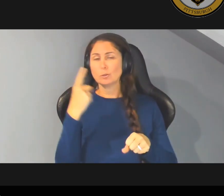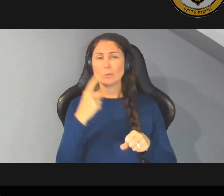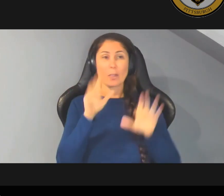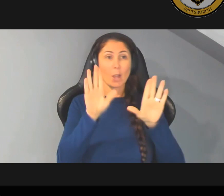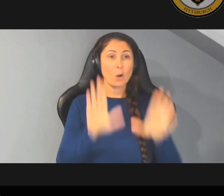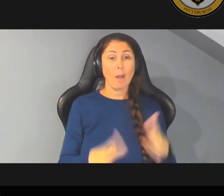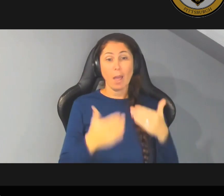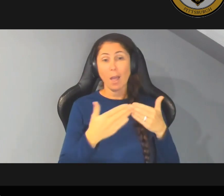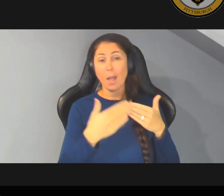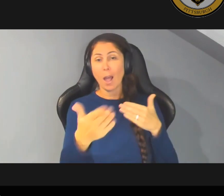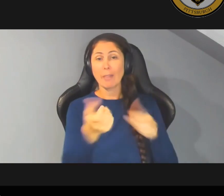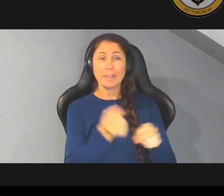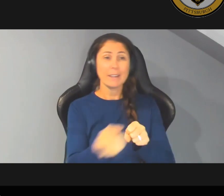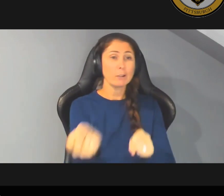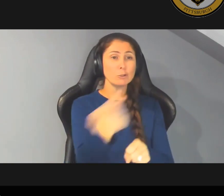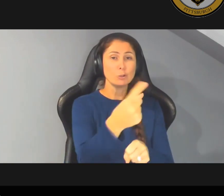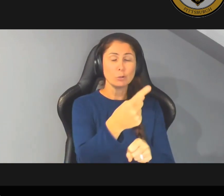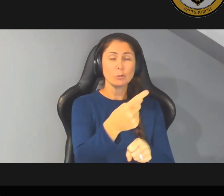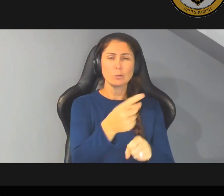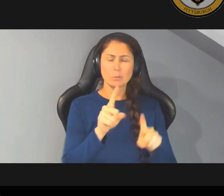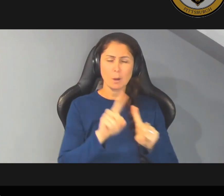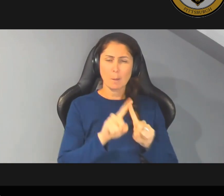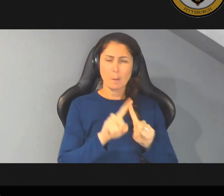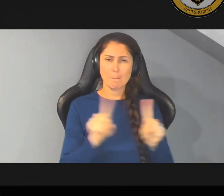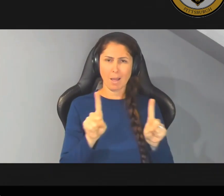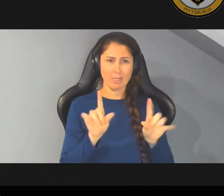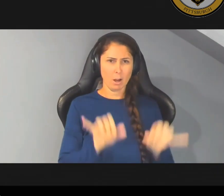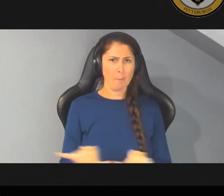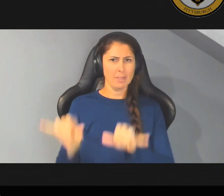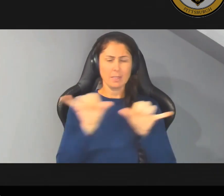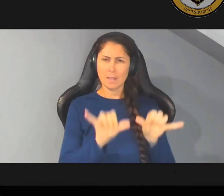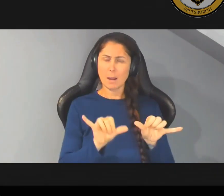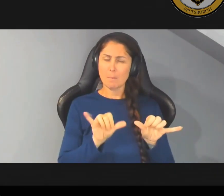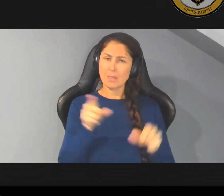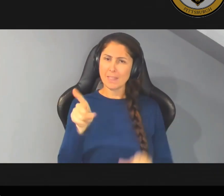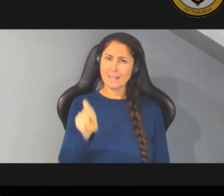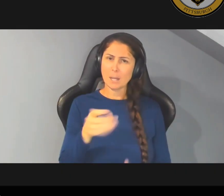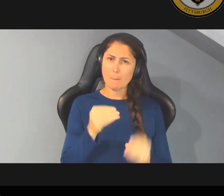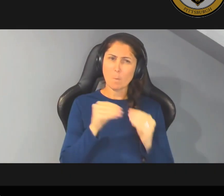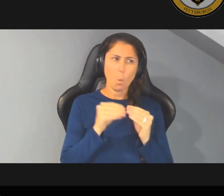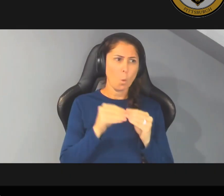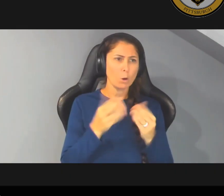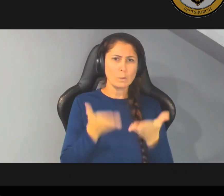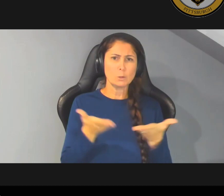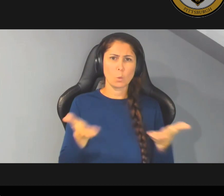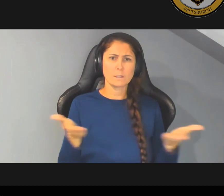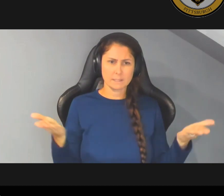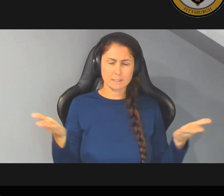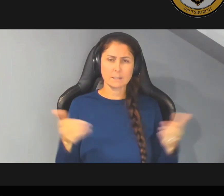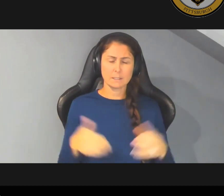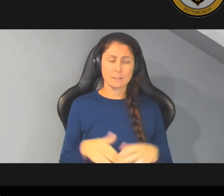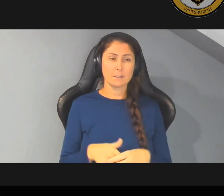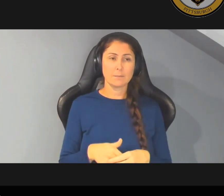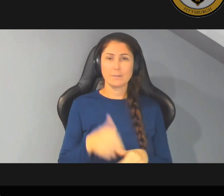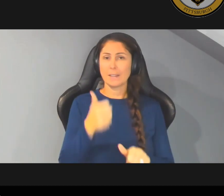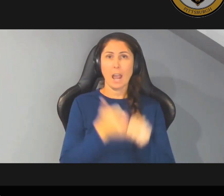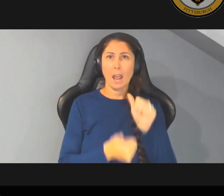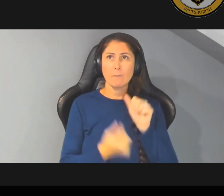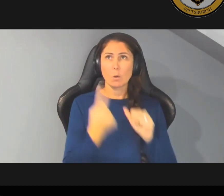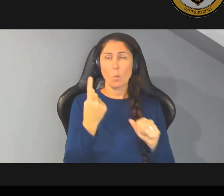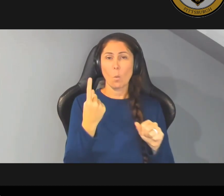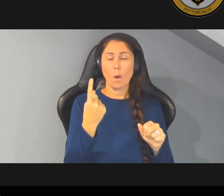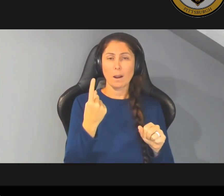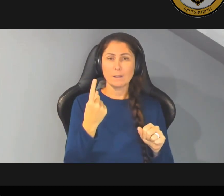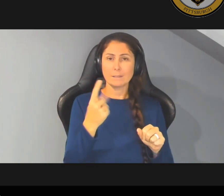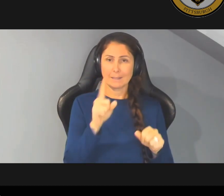planned for next year but a common theme is also going to be that they need more resources everyone is